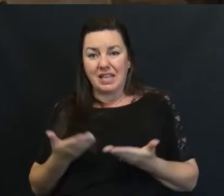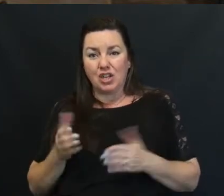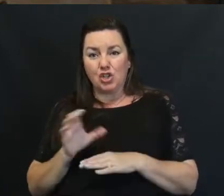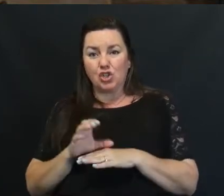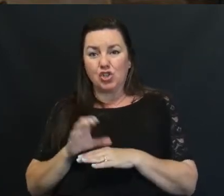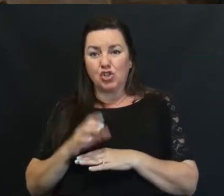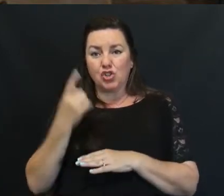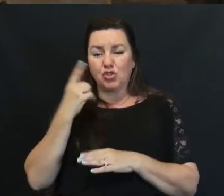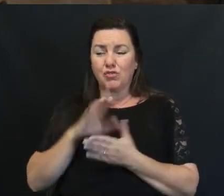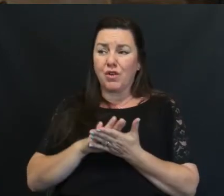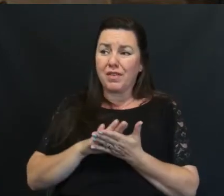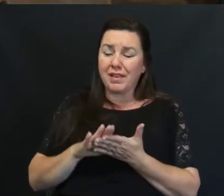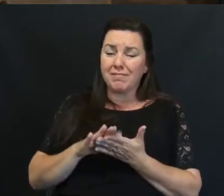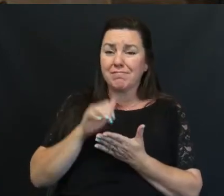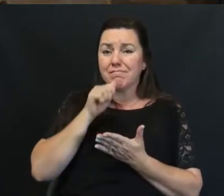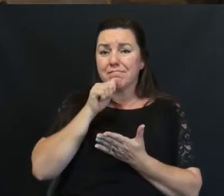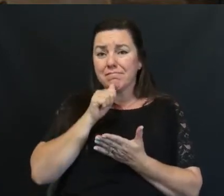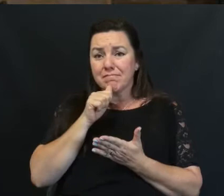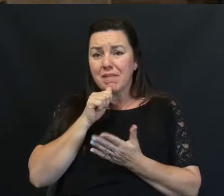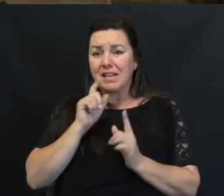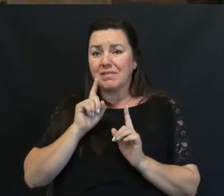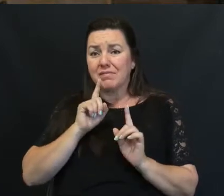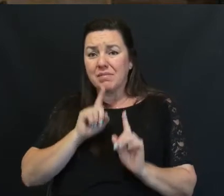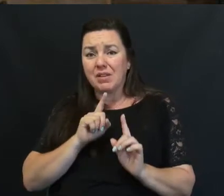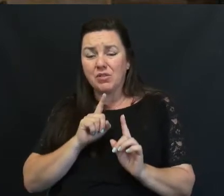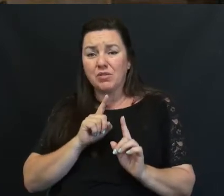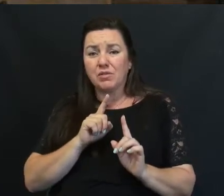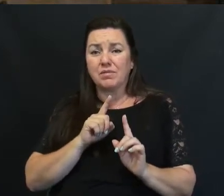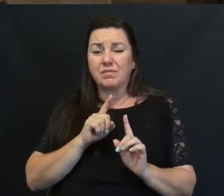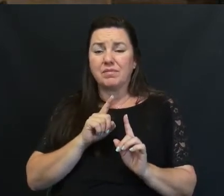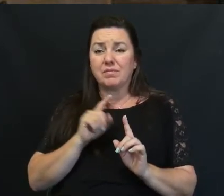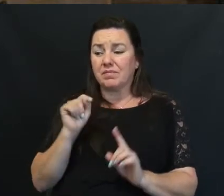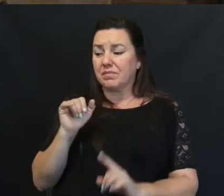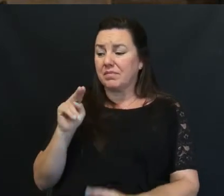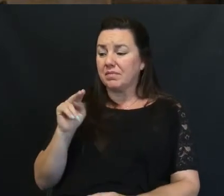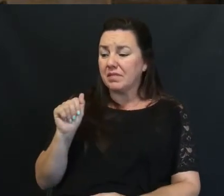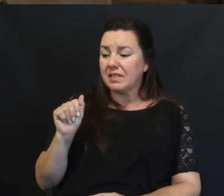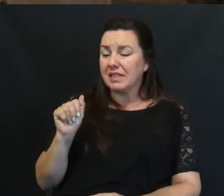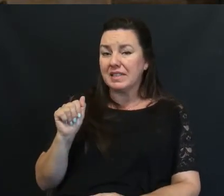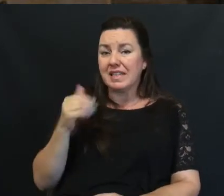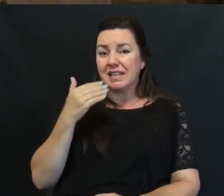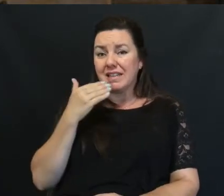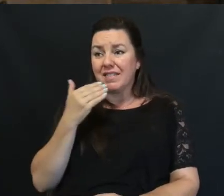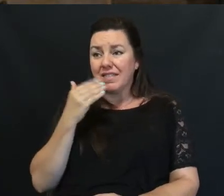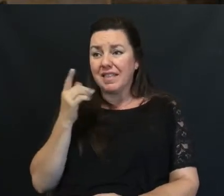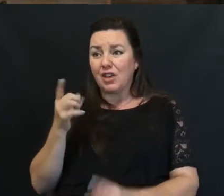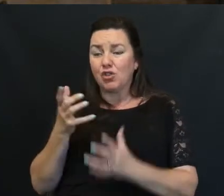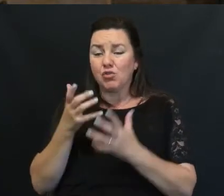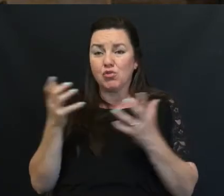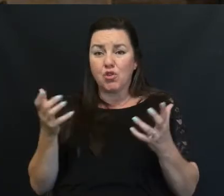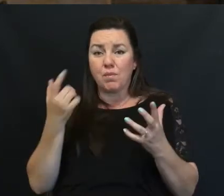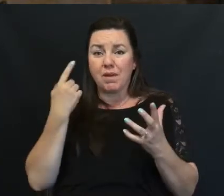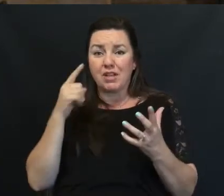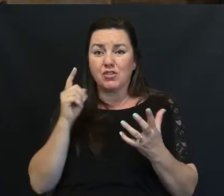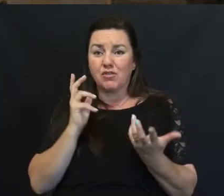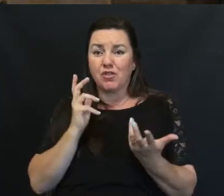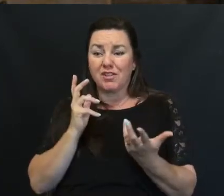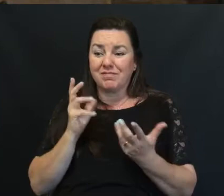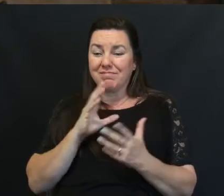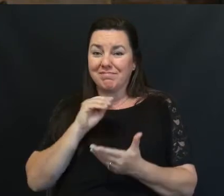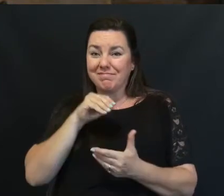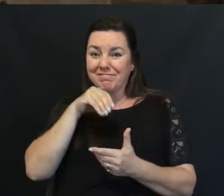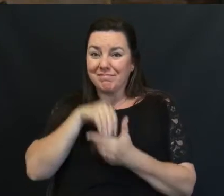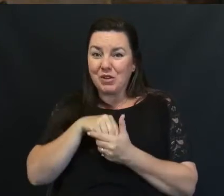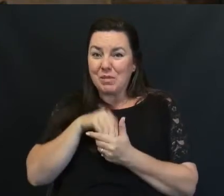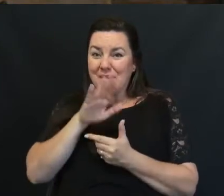For their kindness Patience And mentorship Tina Thank you So much For fitting me Into your